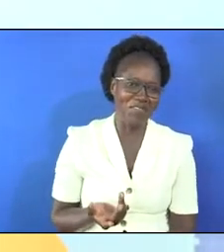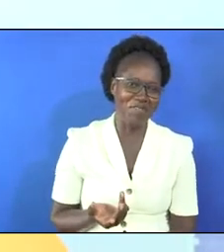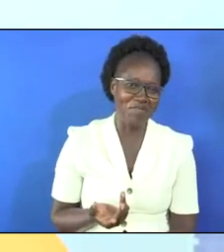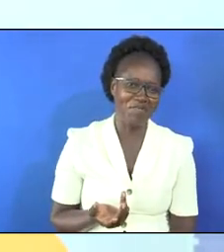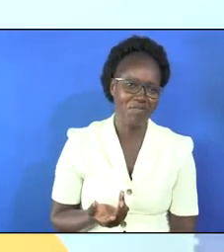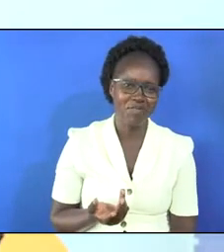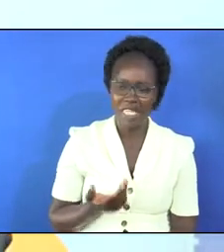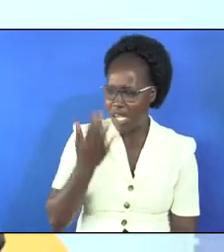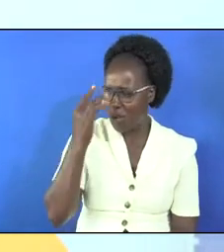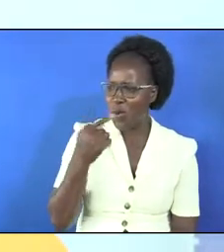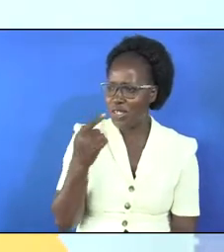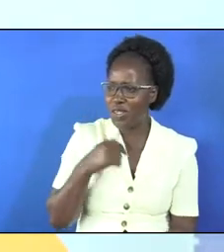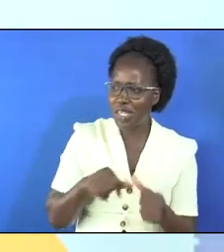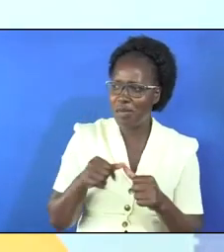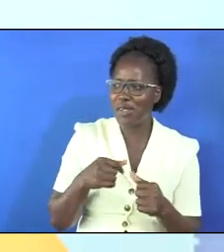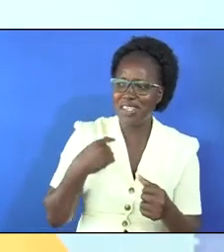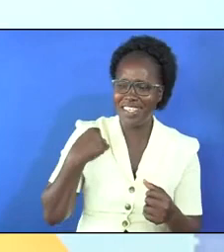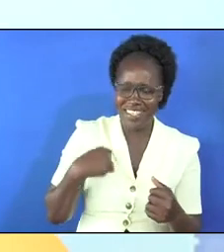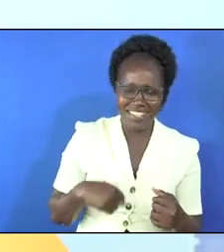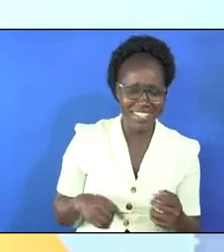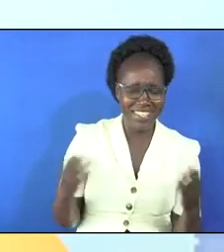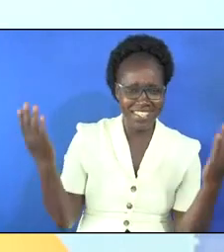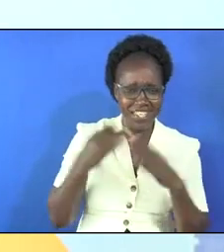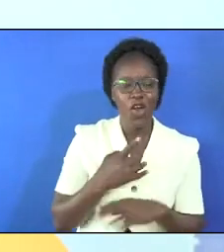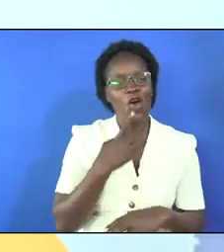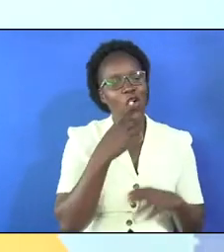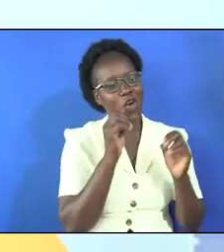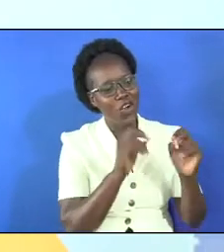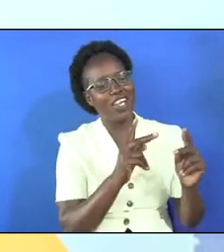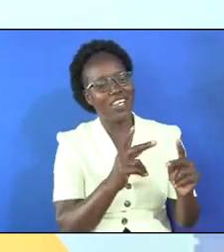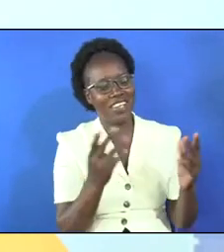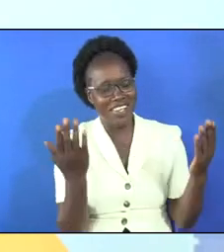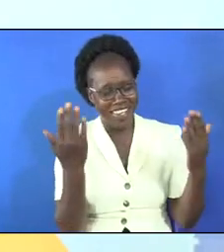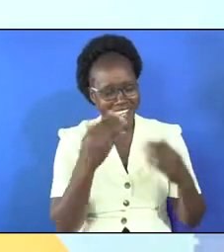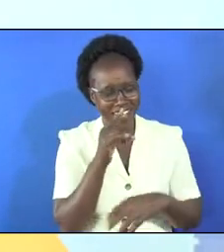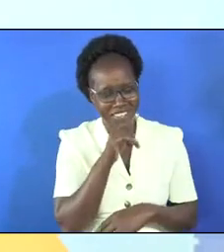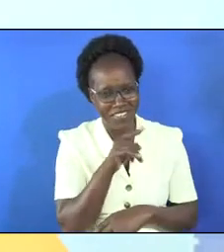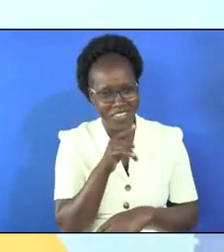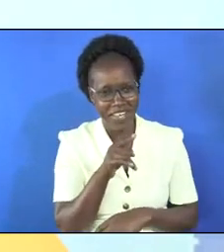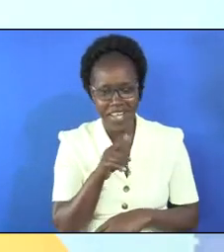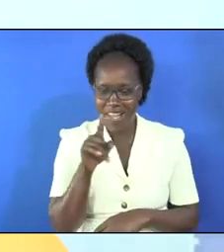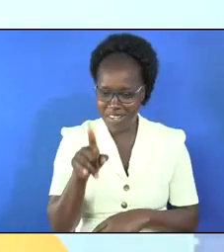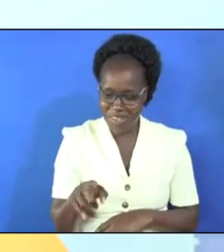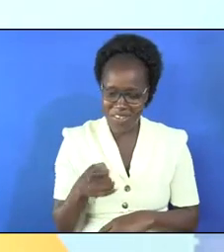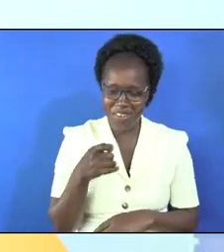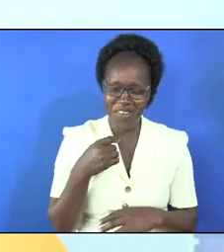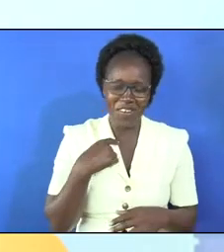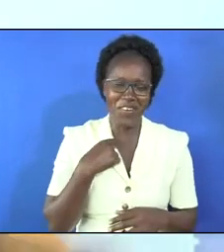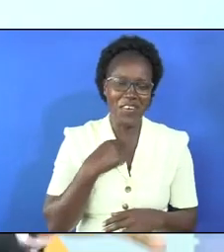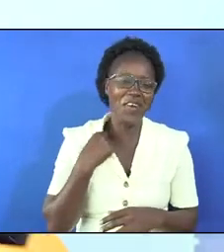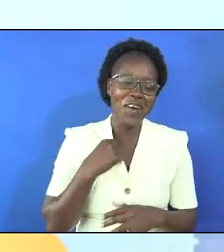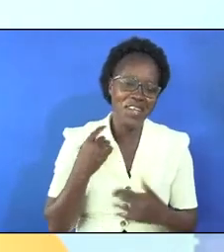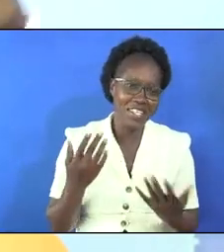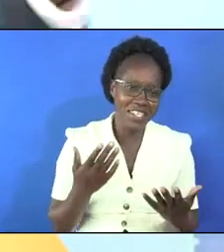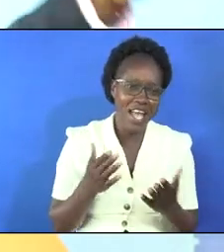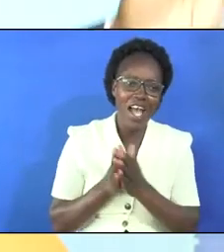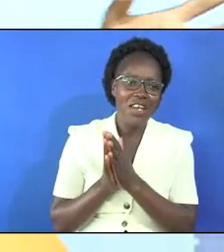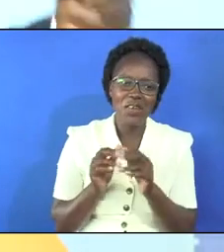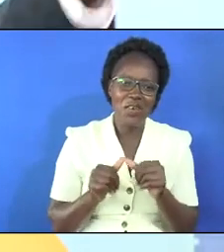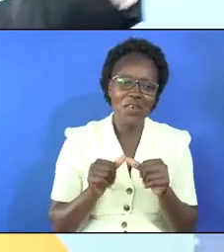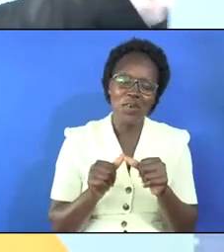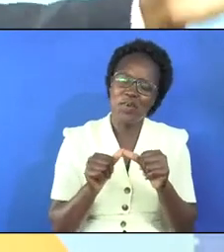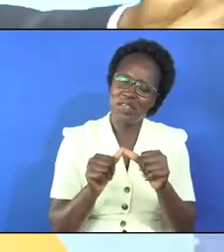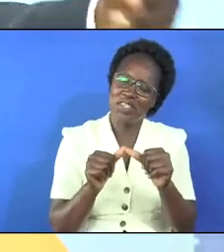so but why do you talk about dress at night oh so it is night for you i need a dress and the story will